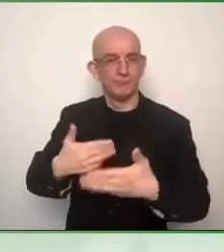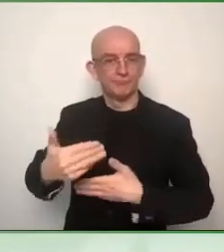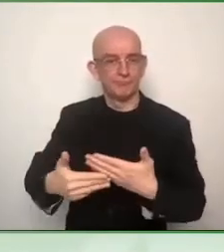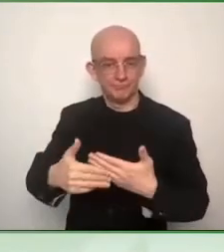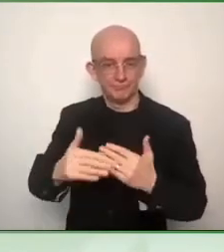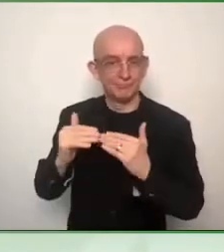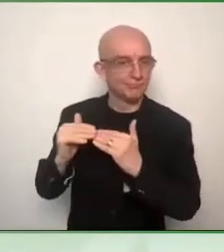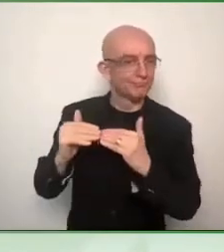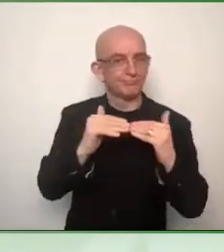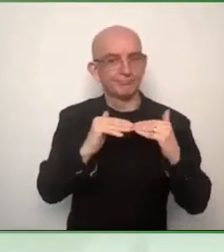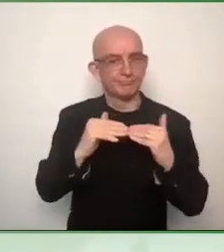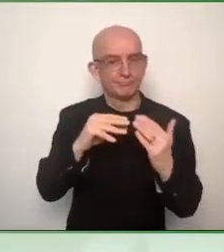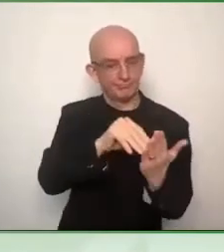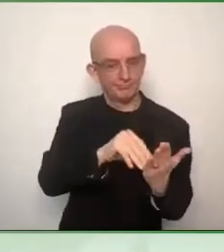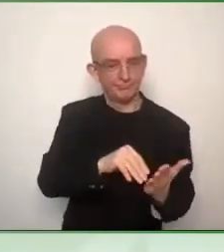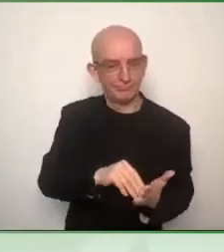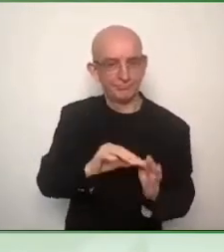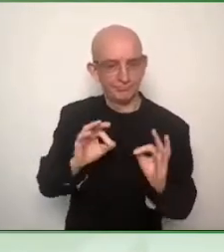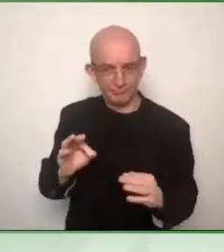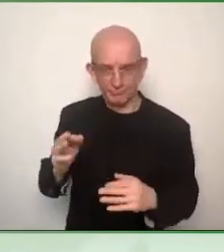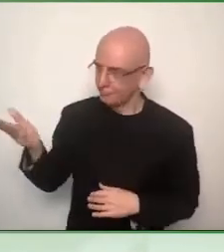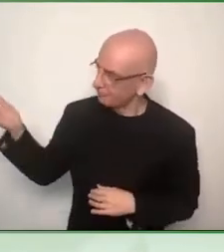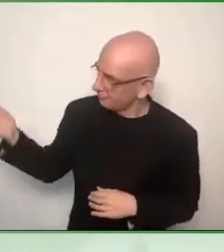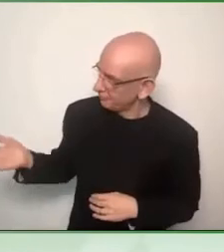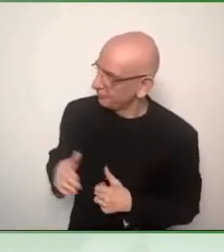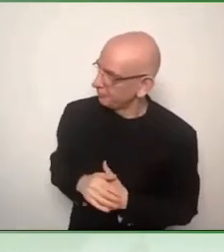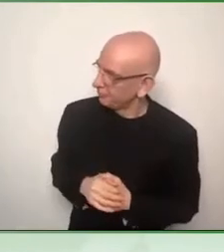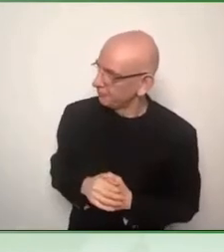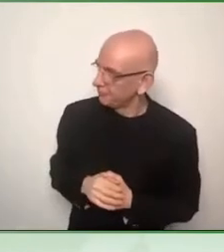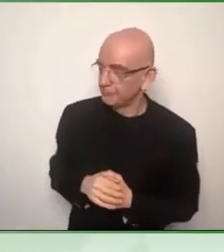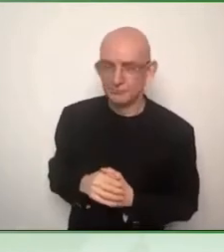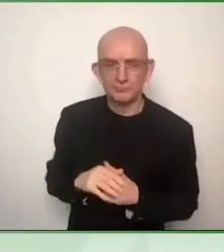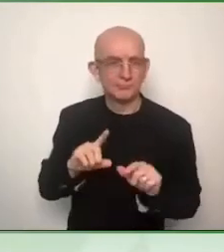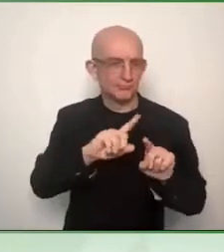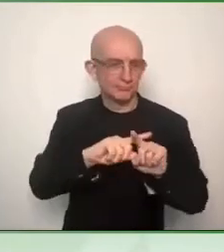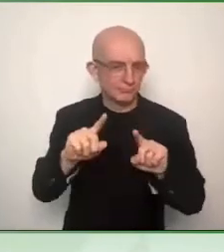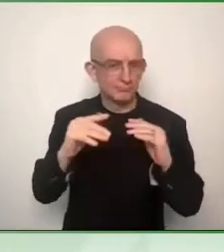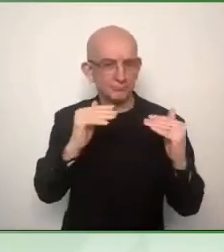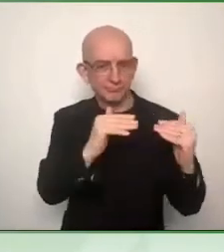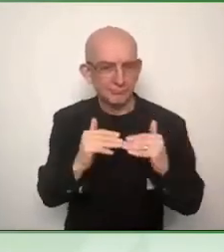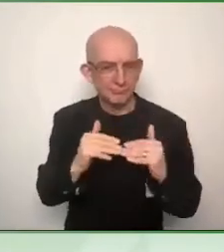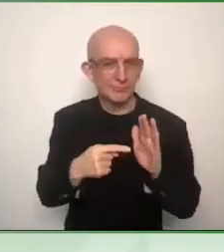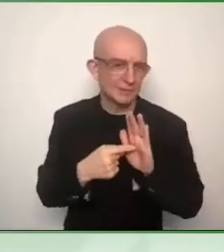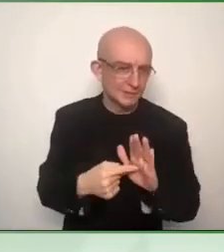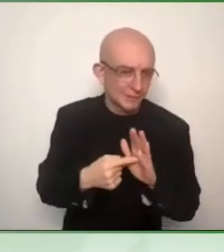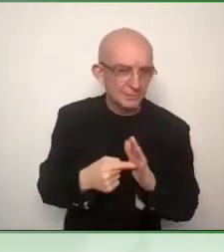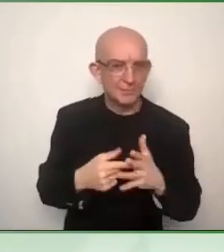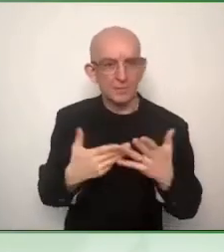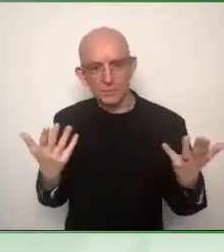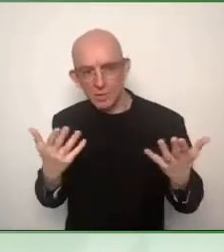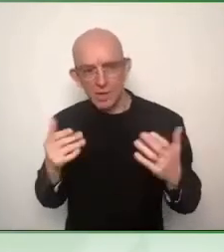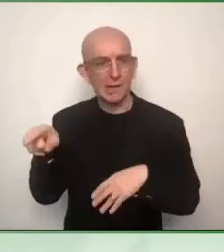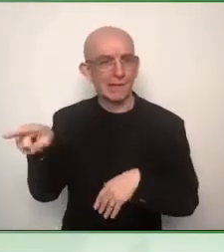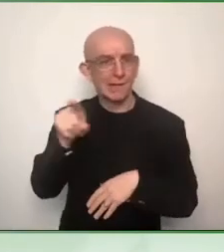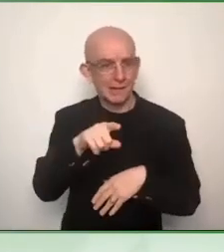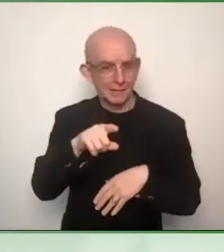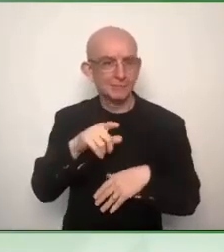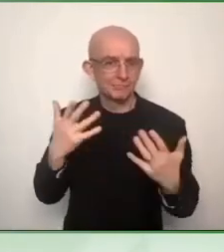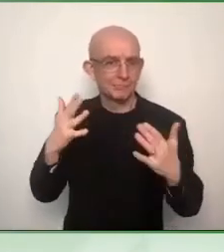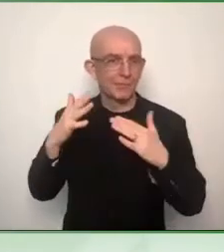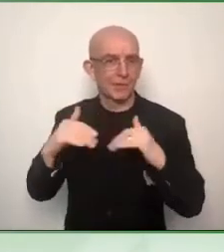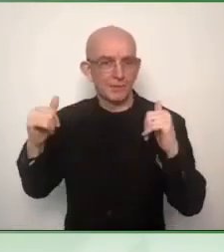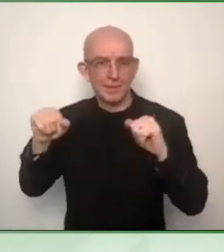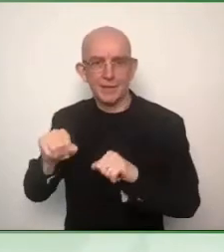goes shopping. And if they go shopping, they have to make sure that they follow a list of obligatory features for accessibility.